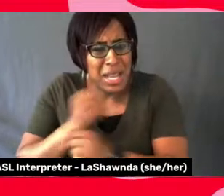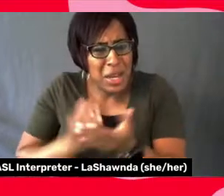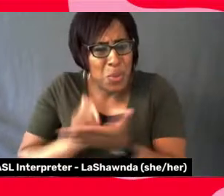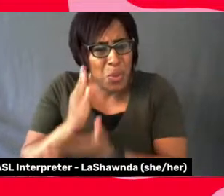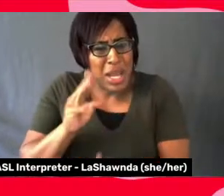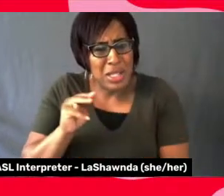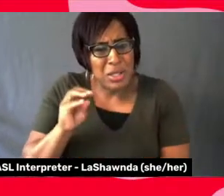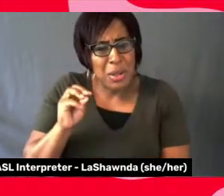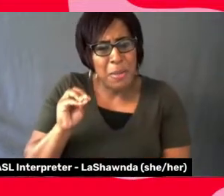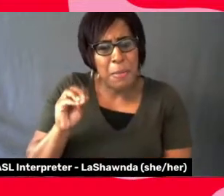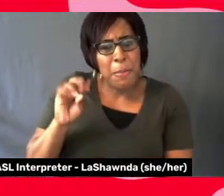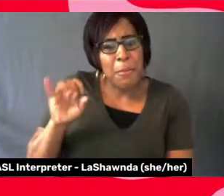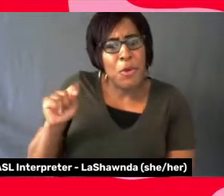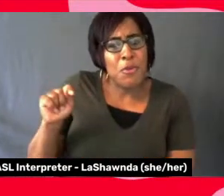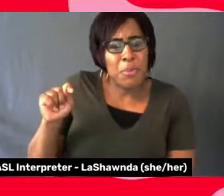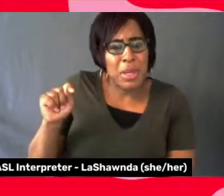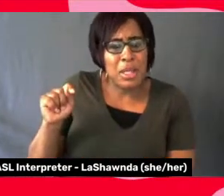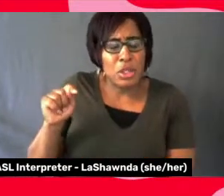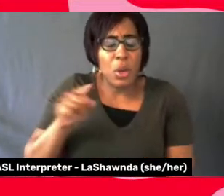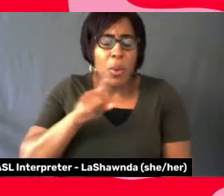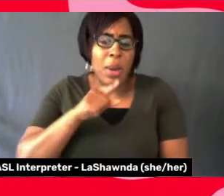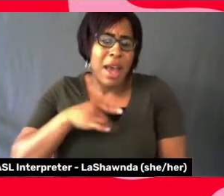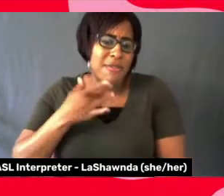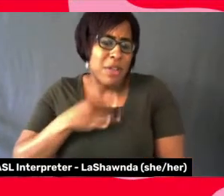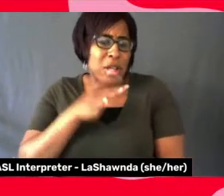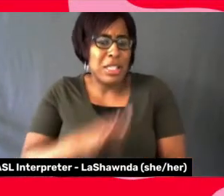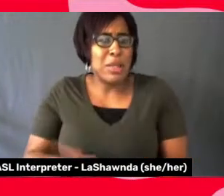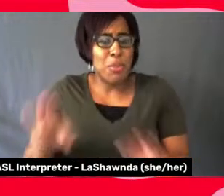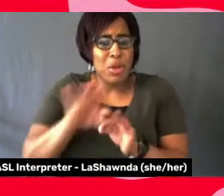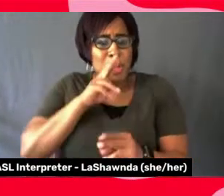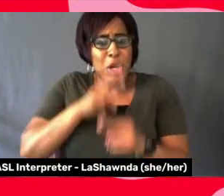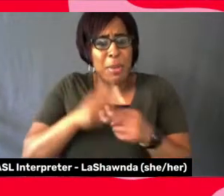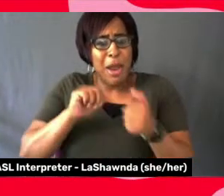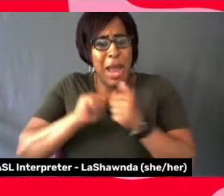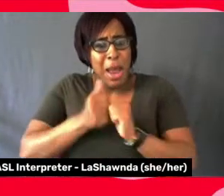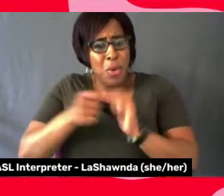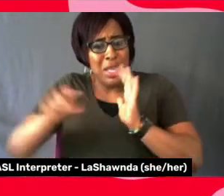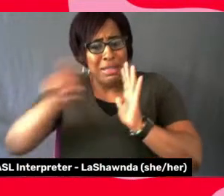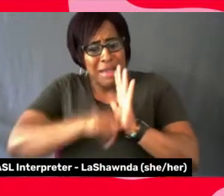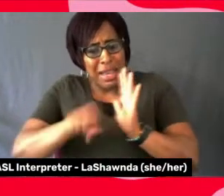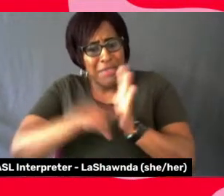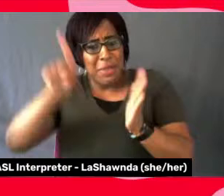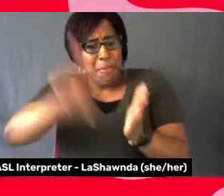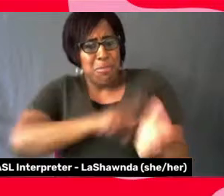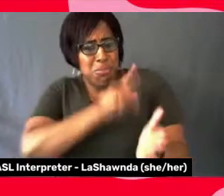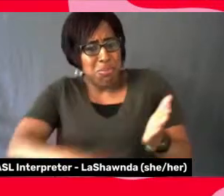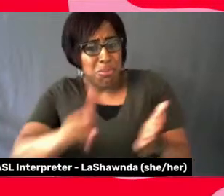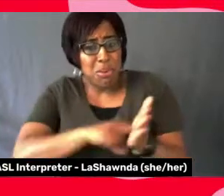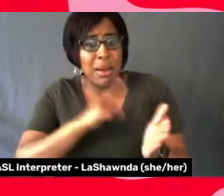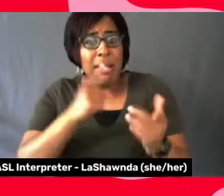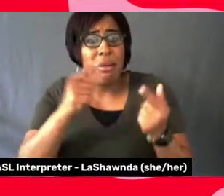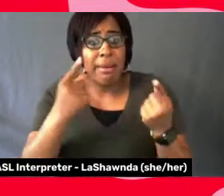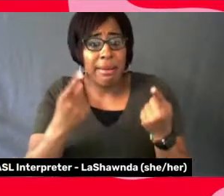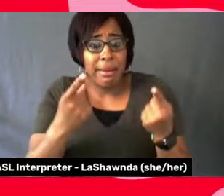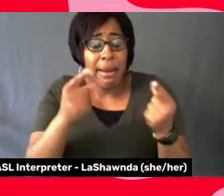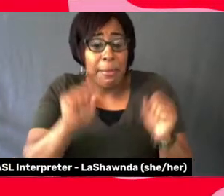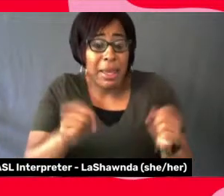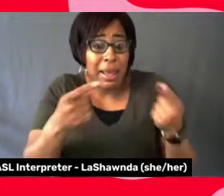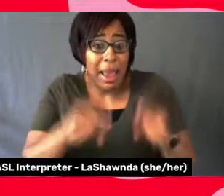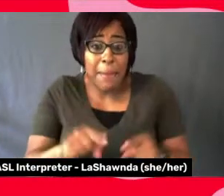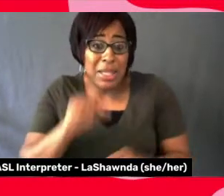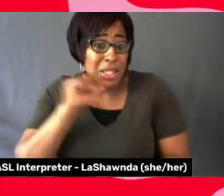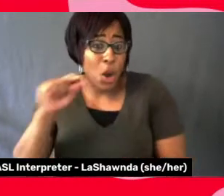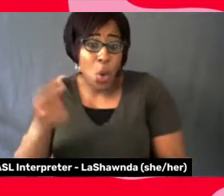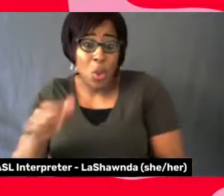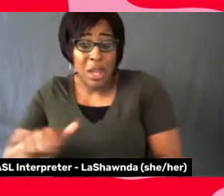how, you know, the backlash, uh, can happen. It's not just from the outside, but from our own